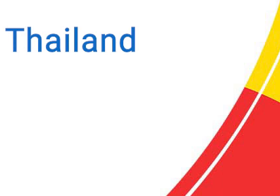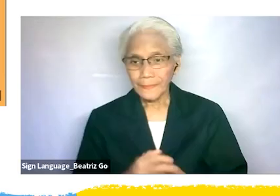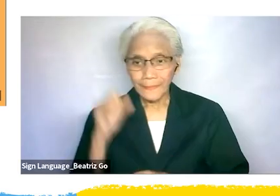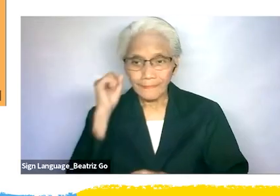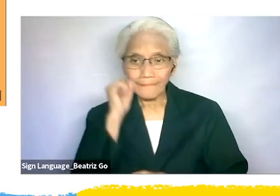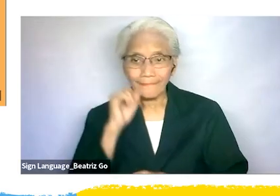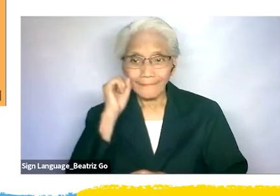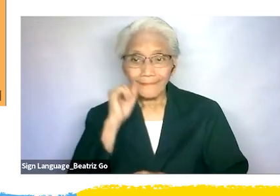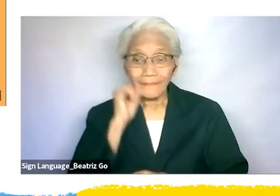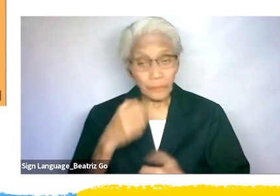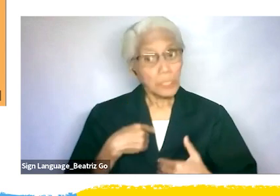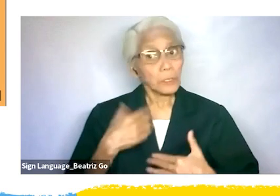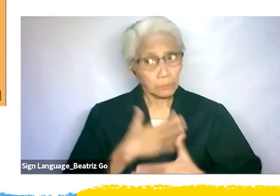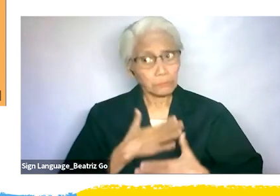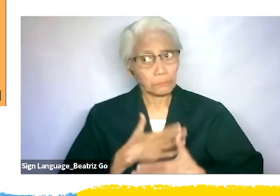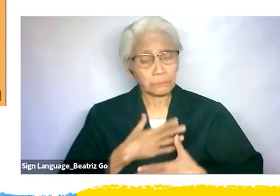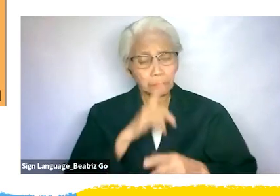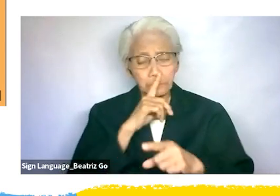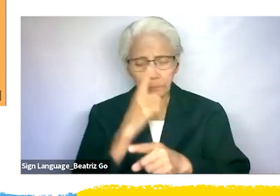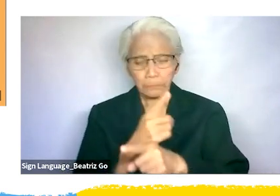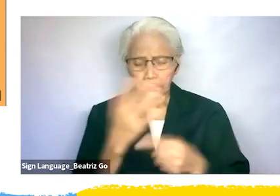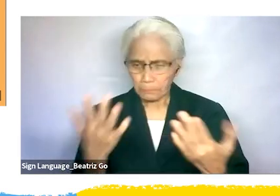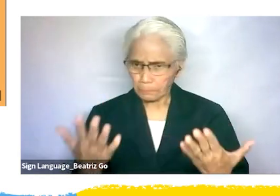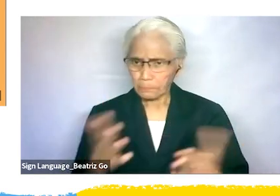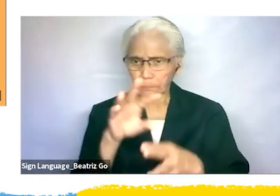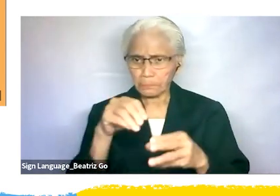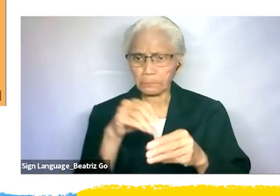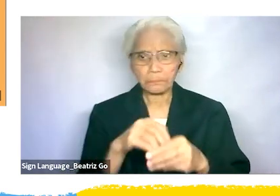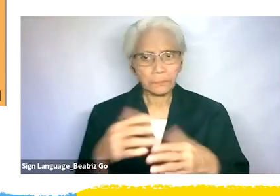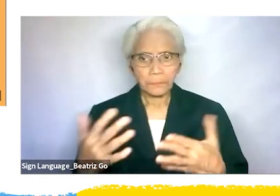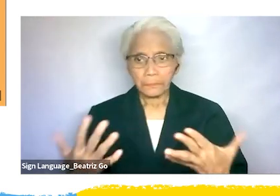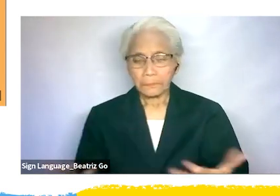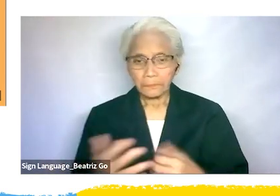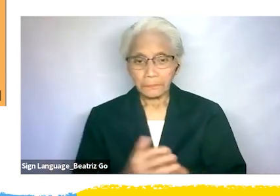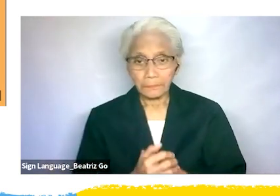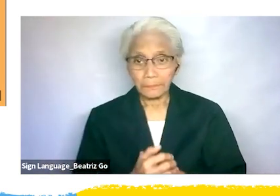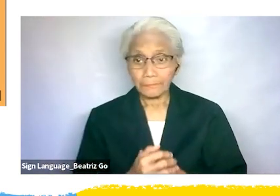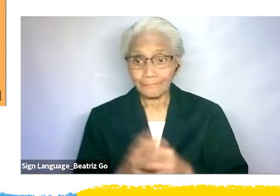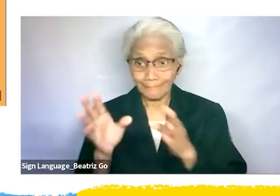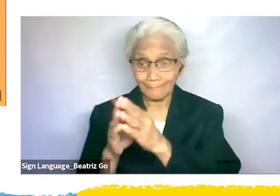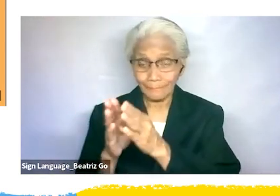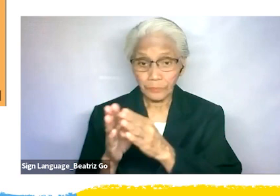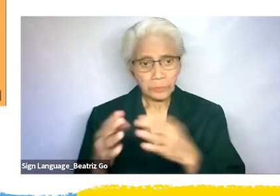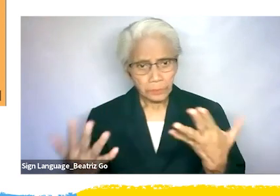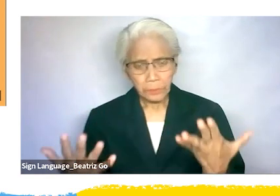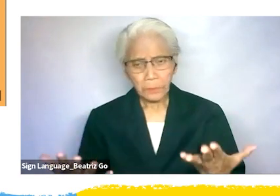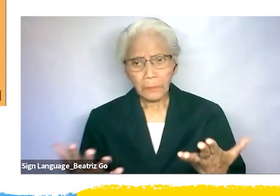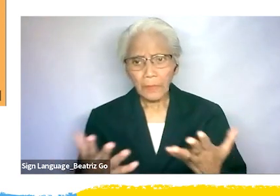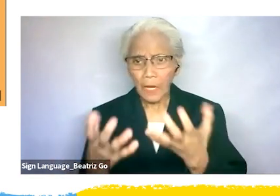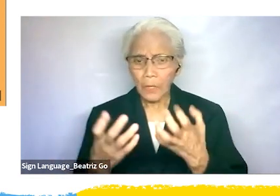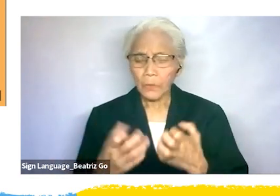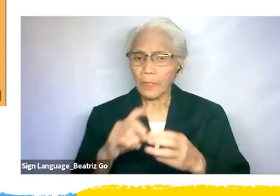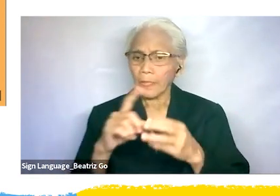I'm really glad to join this learning session I would like to tell about the law